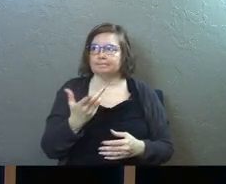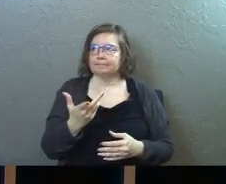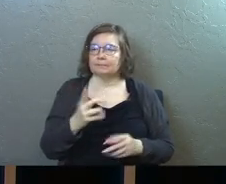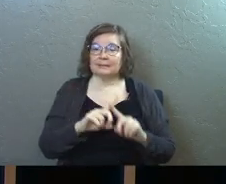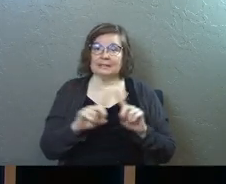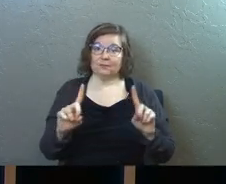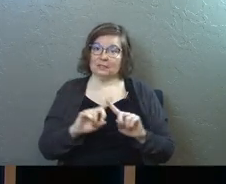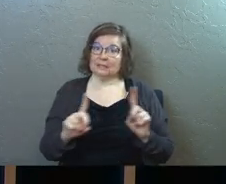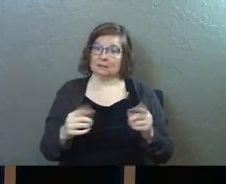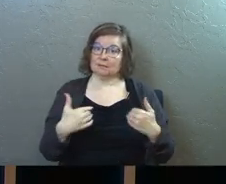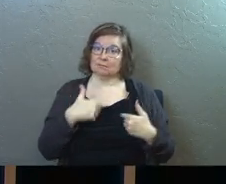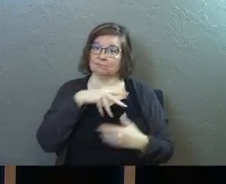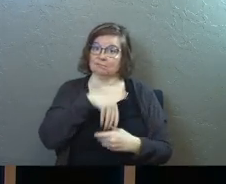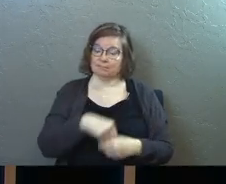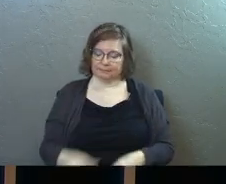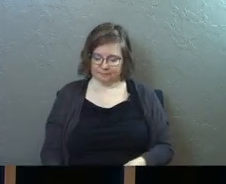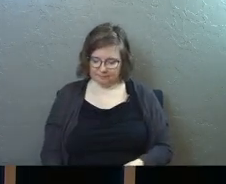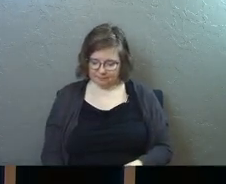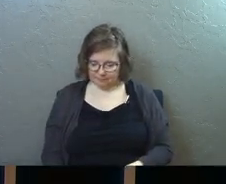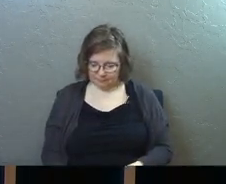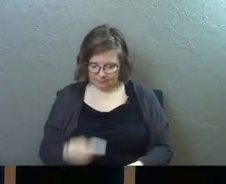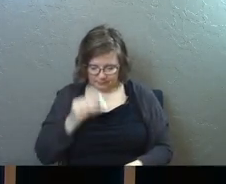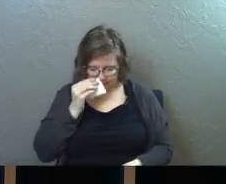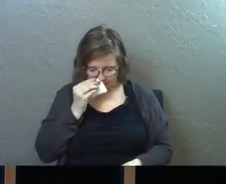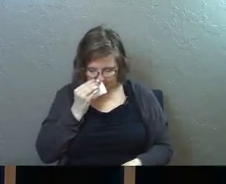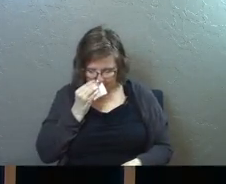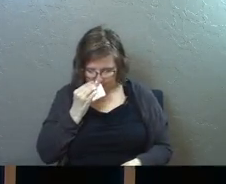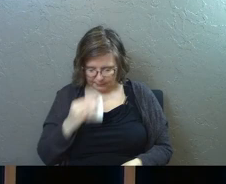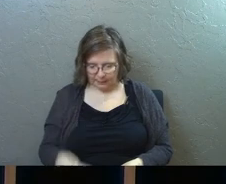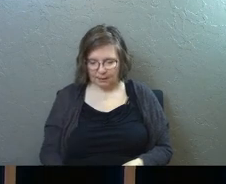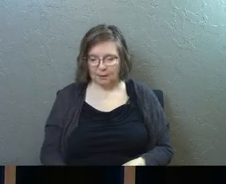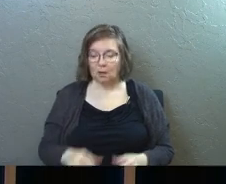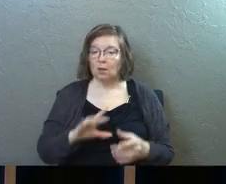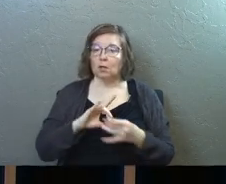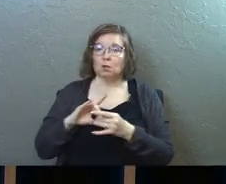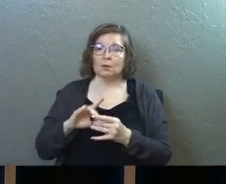differences unity is not sameness